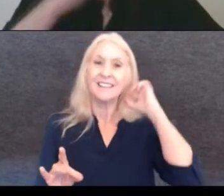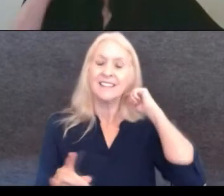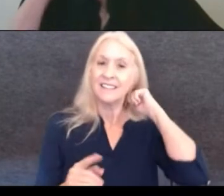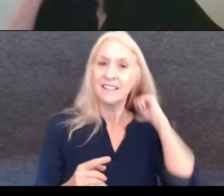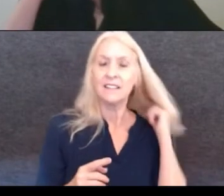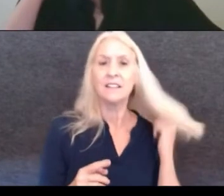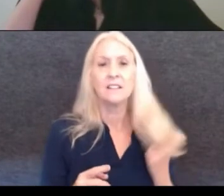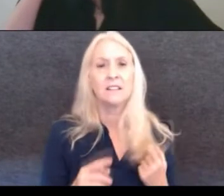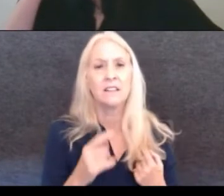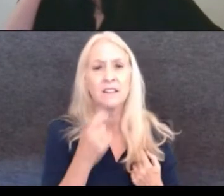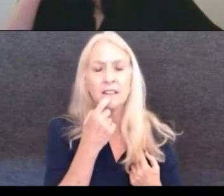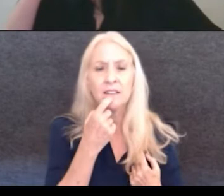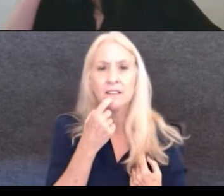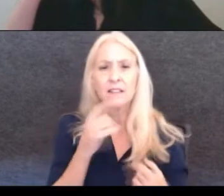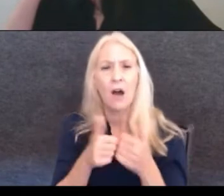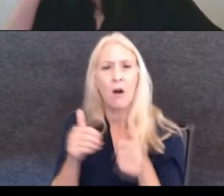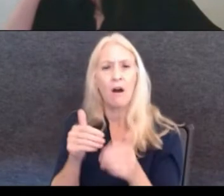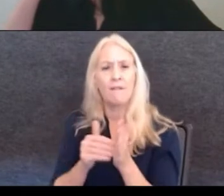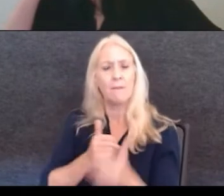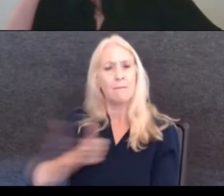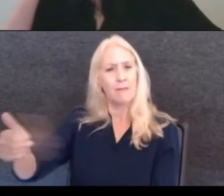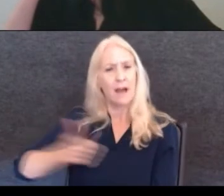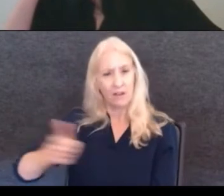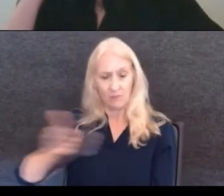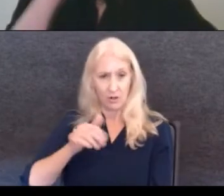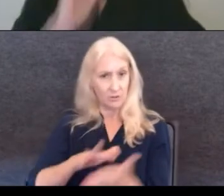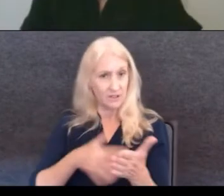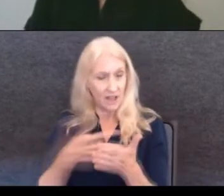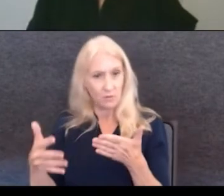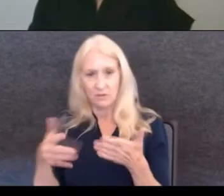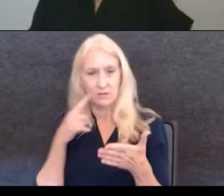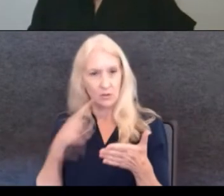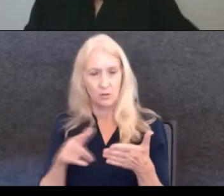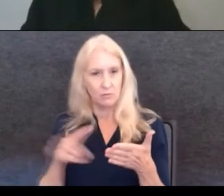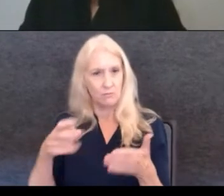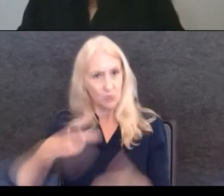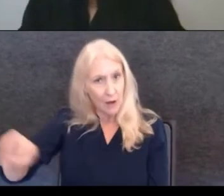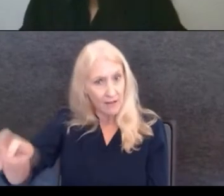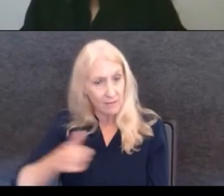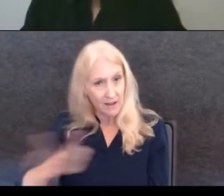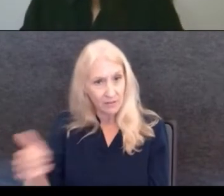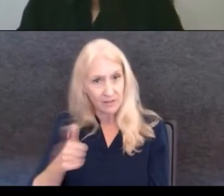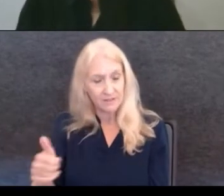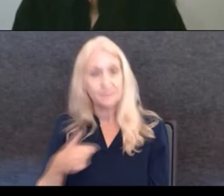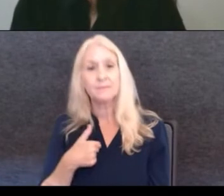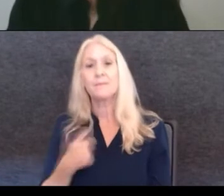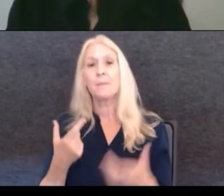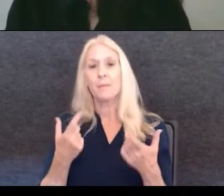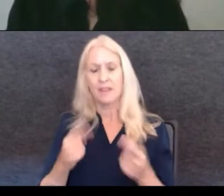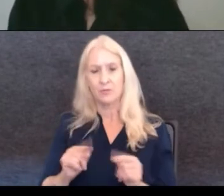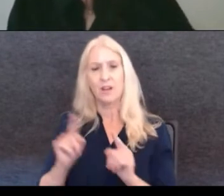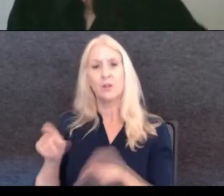are you, do you try to go back and forth? Like, what's your schedule like? I, I tried to go to Brazil once